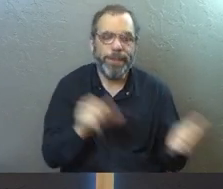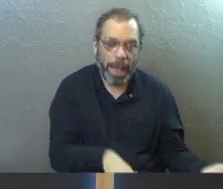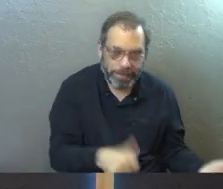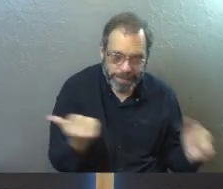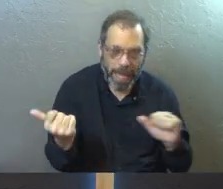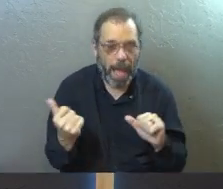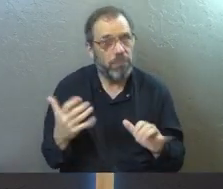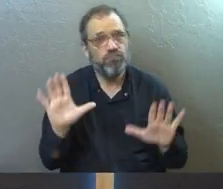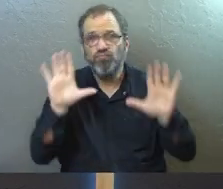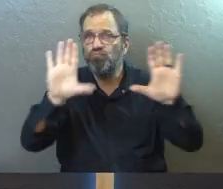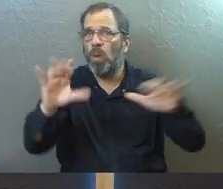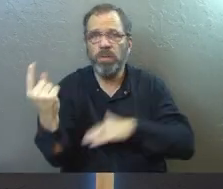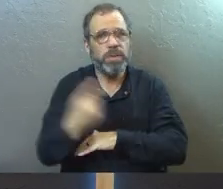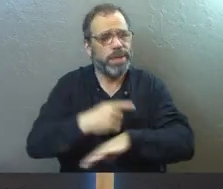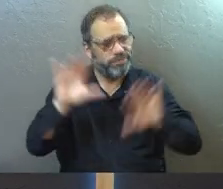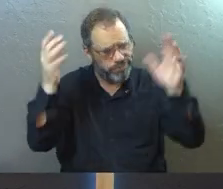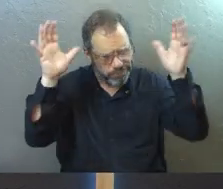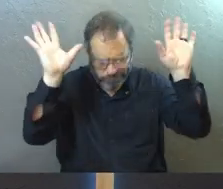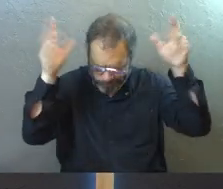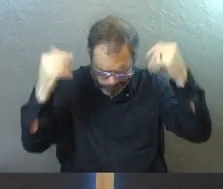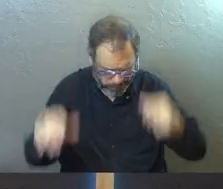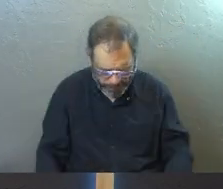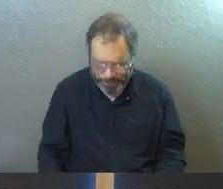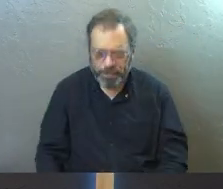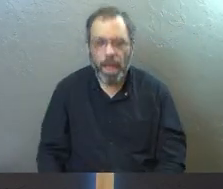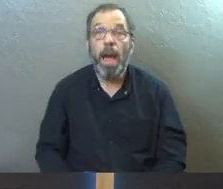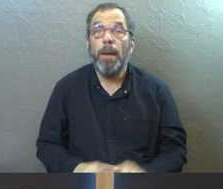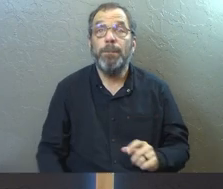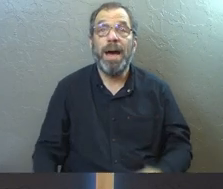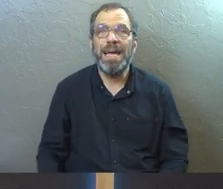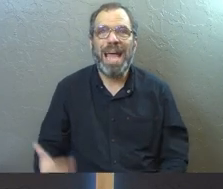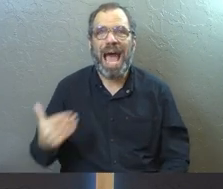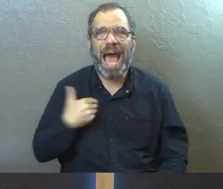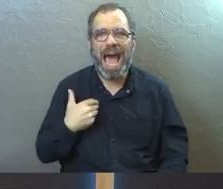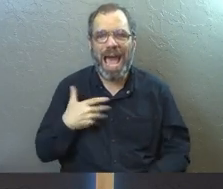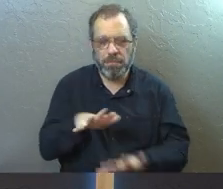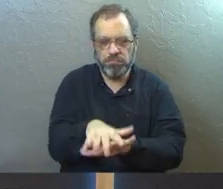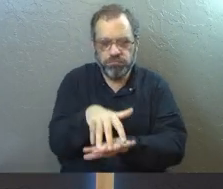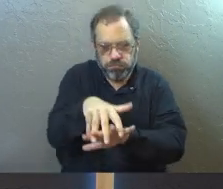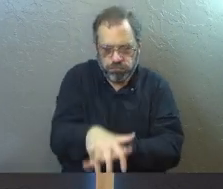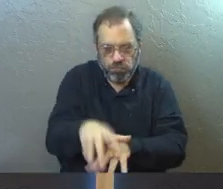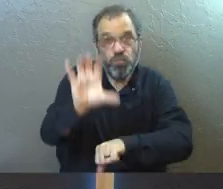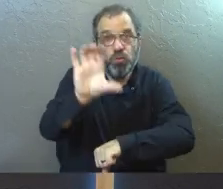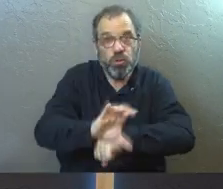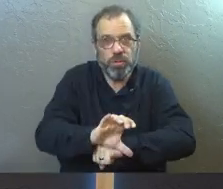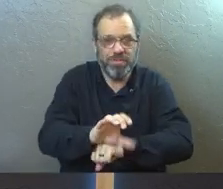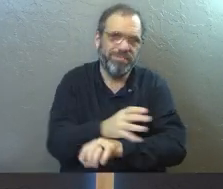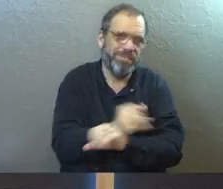baptized. It was a great day. But I was churched, and I wasn't saved.